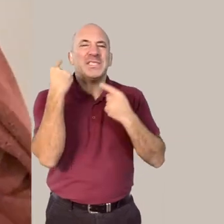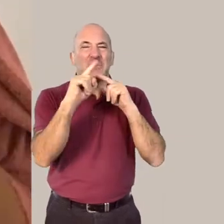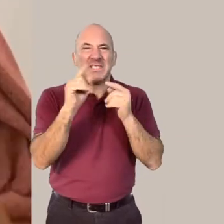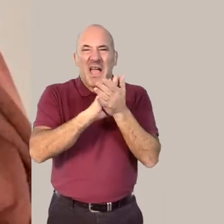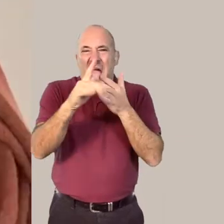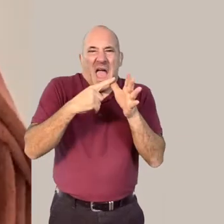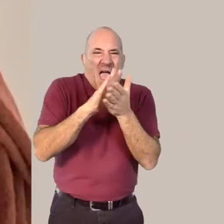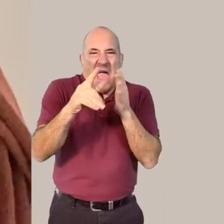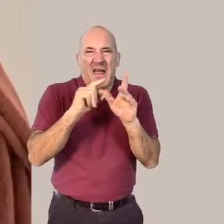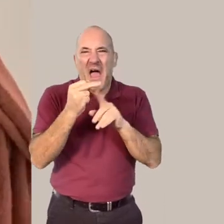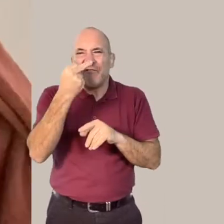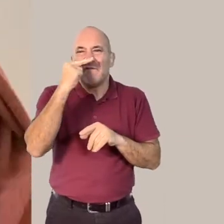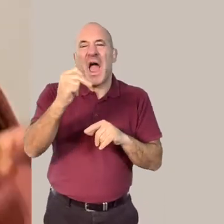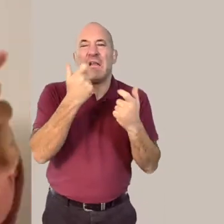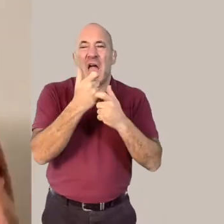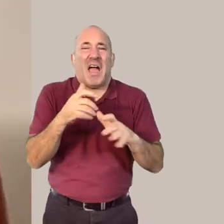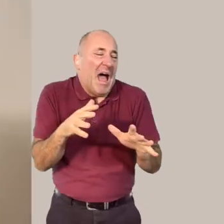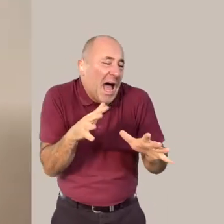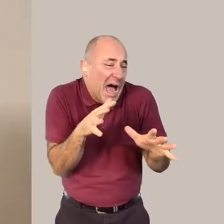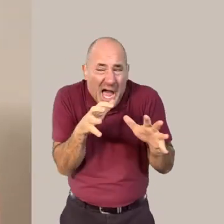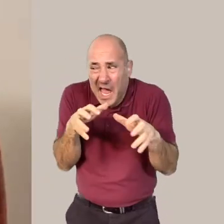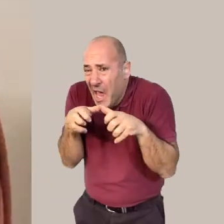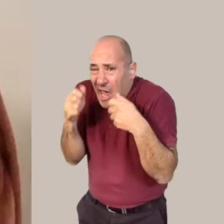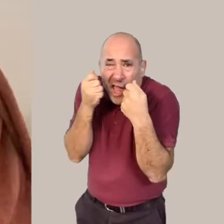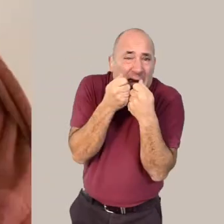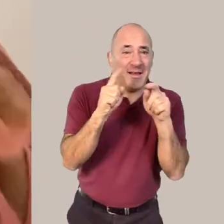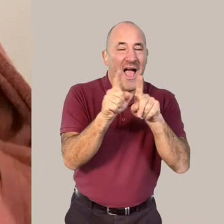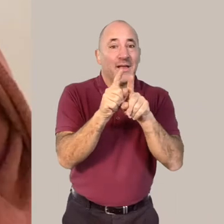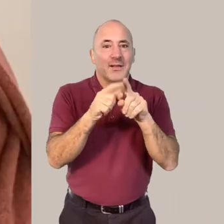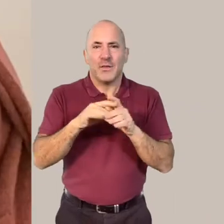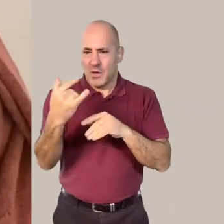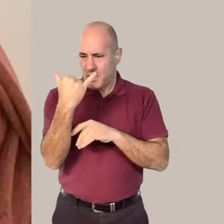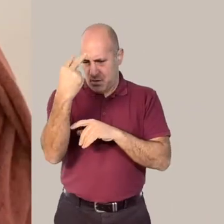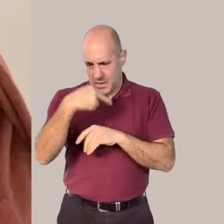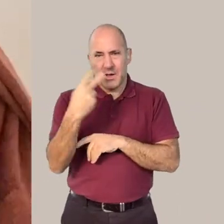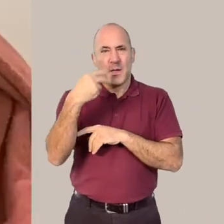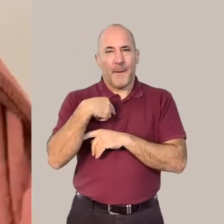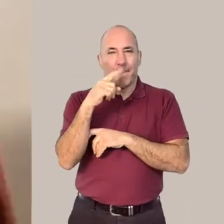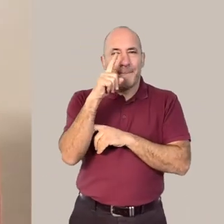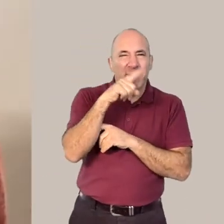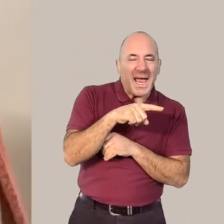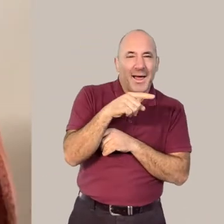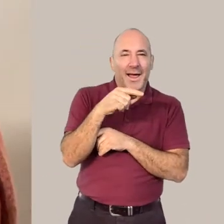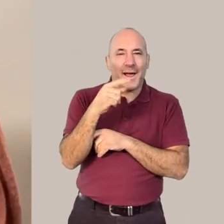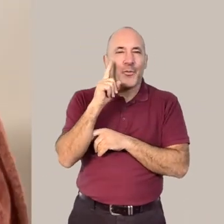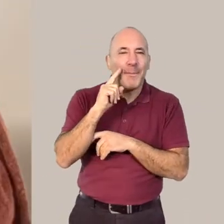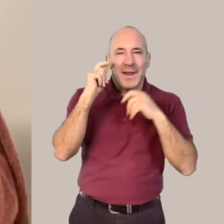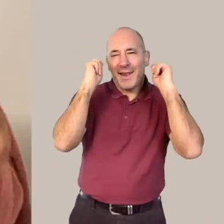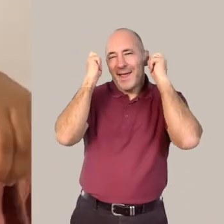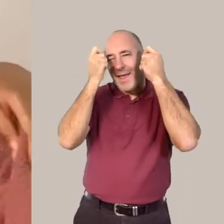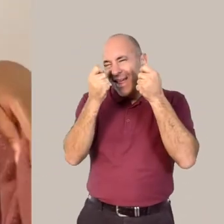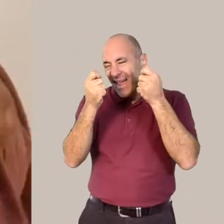a very fake and evil laugh so that nobody suspects me a lovely